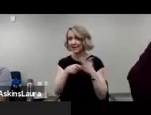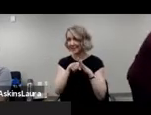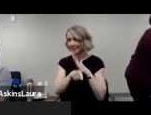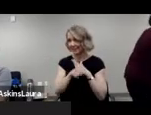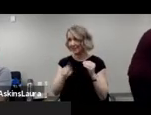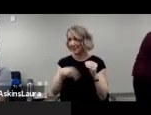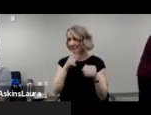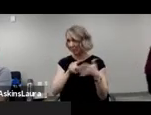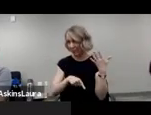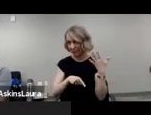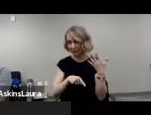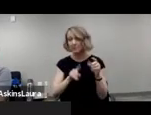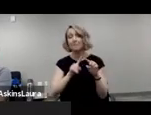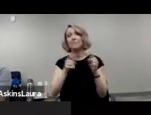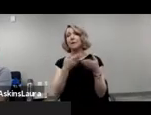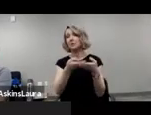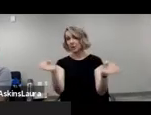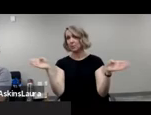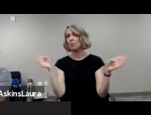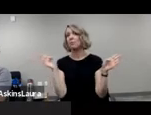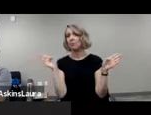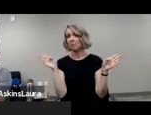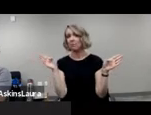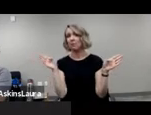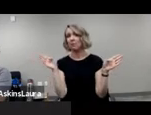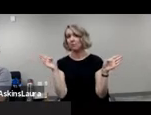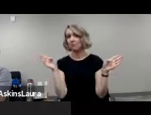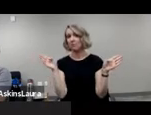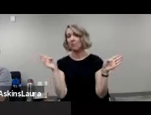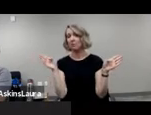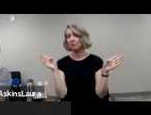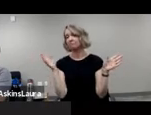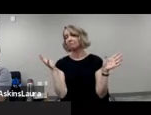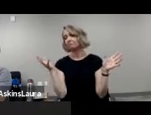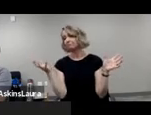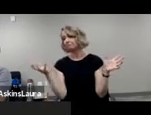generally in the in our